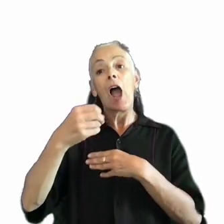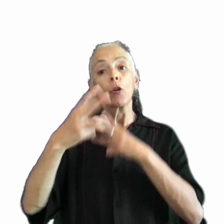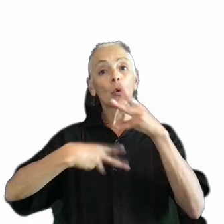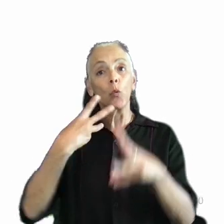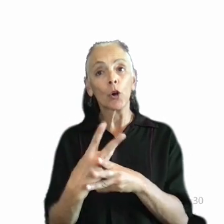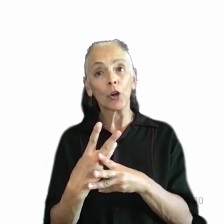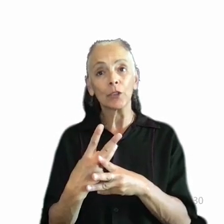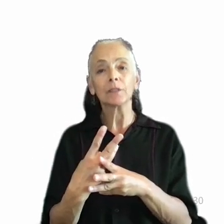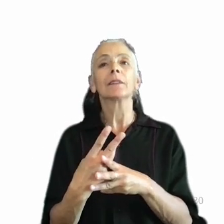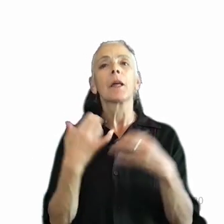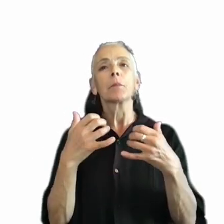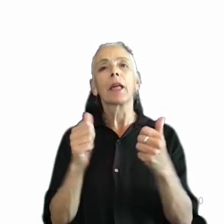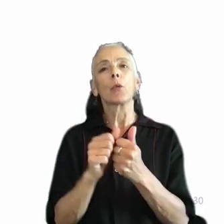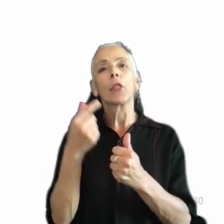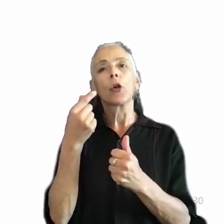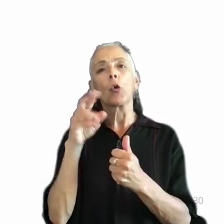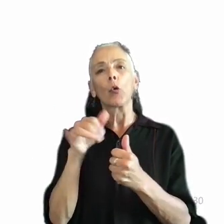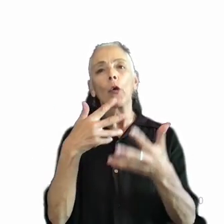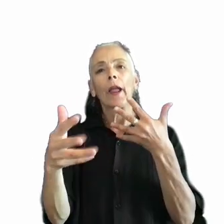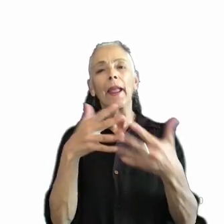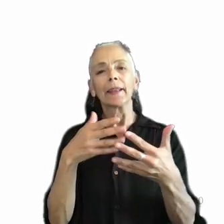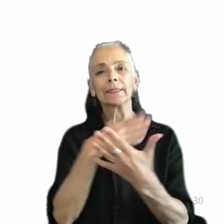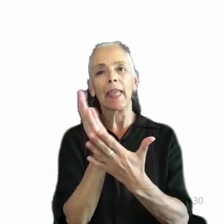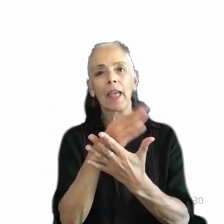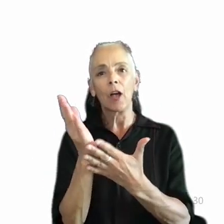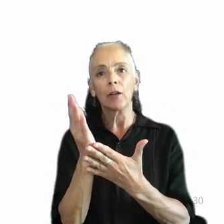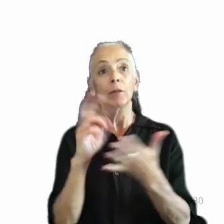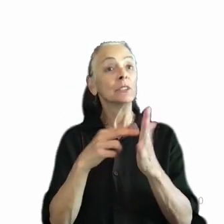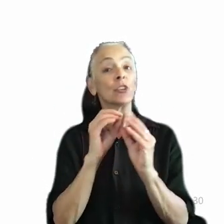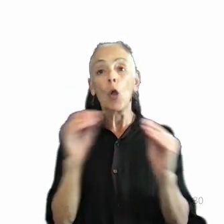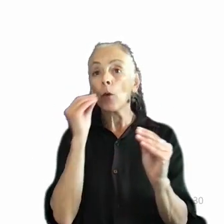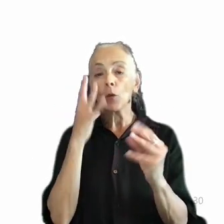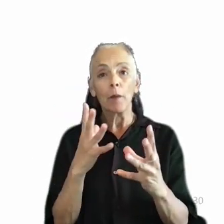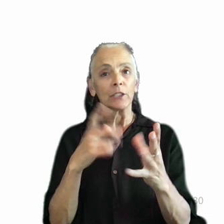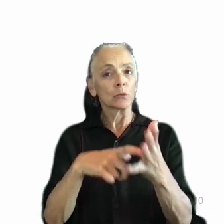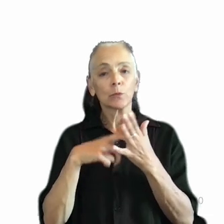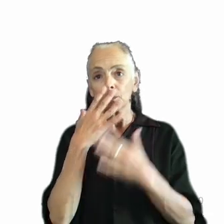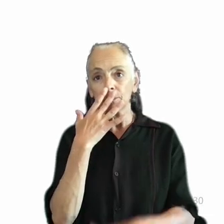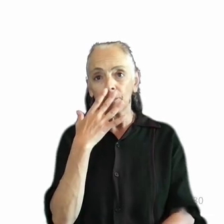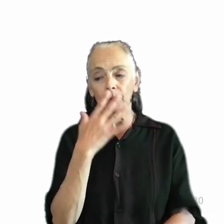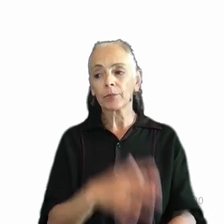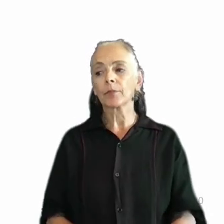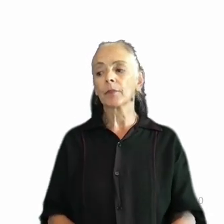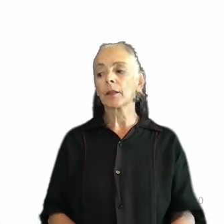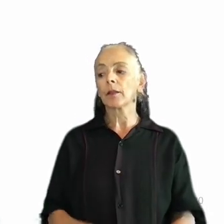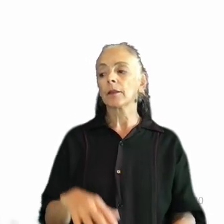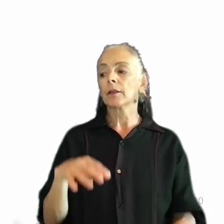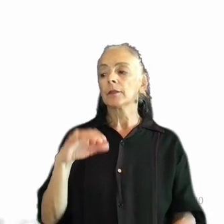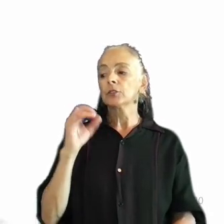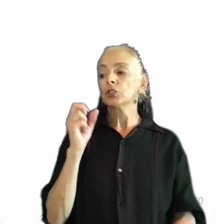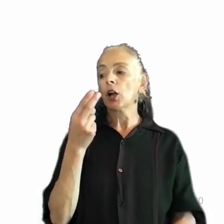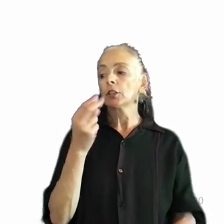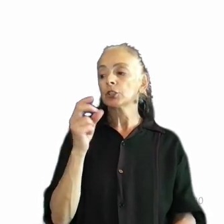meaning that no information is indicated by color alone. Josh Sawyer from the Obsidian team wrote, The Outer Worlds does